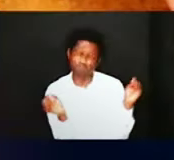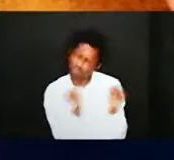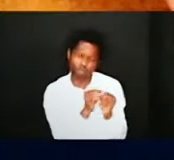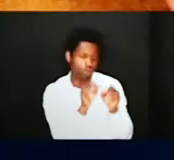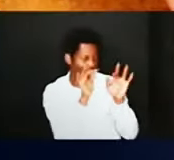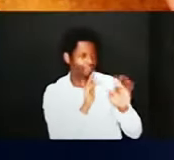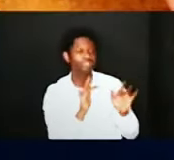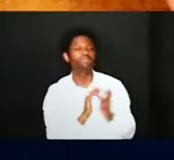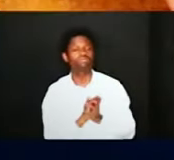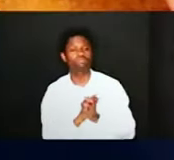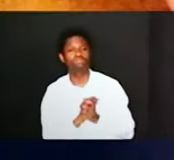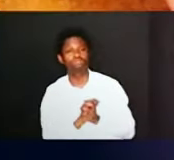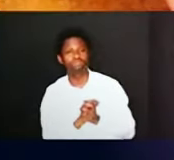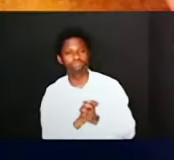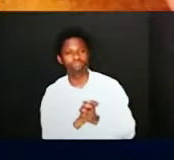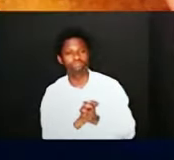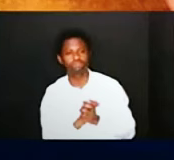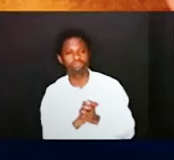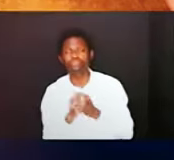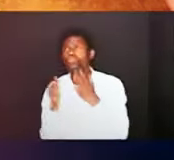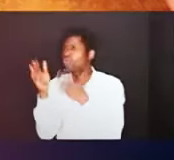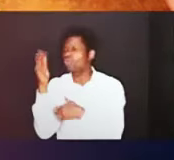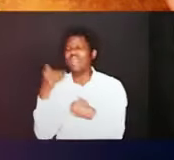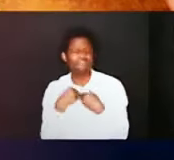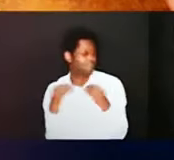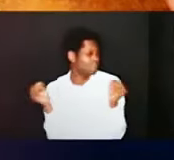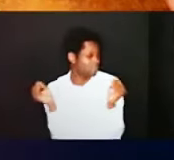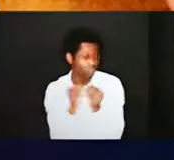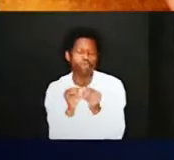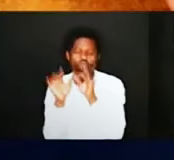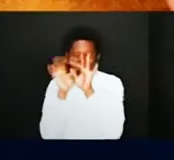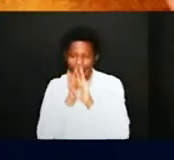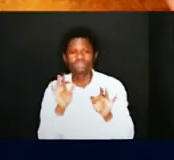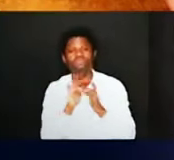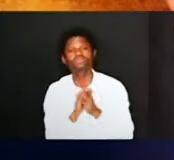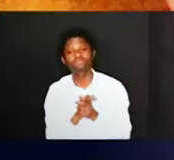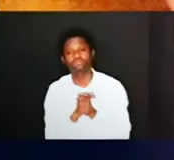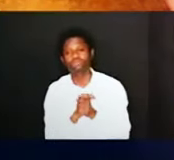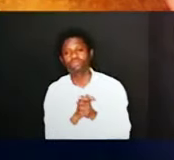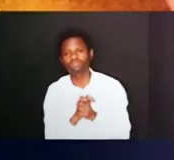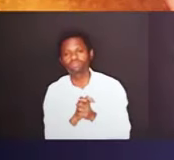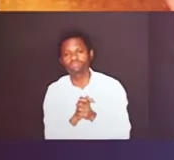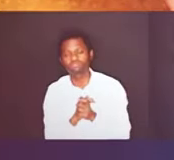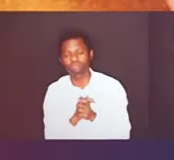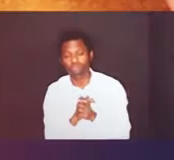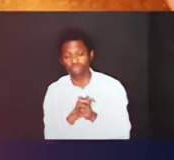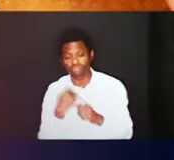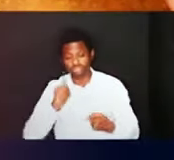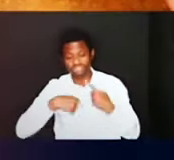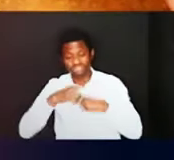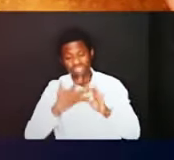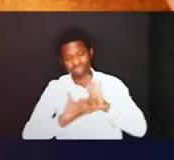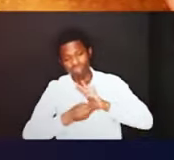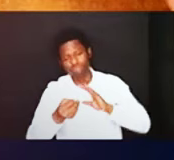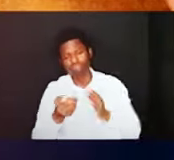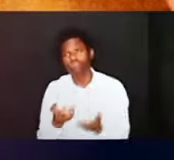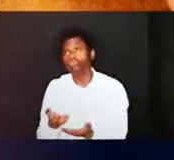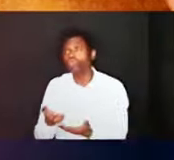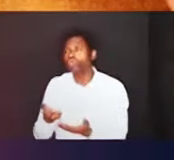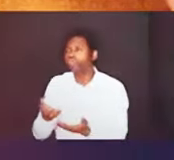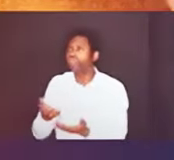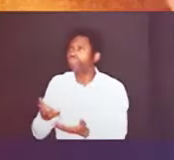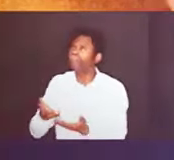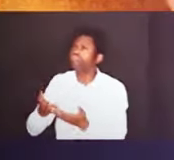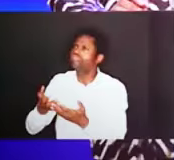he is rich in mercy shall we all say rich in mercy rich in